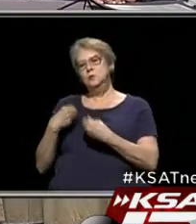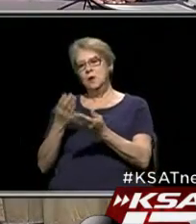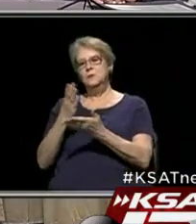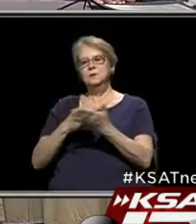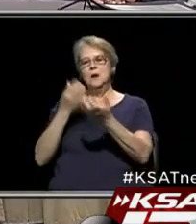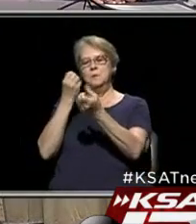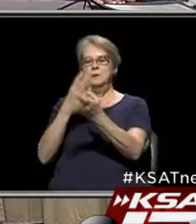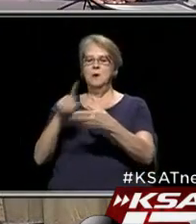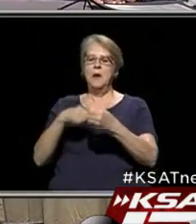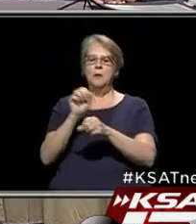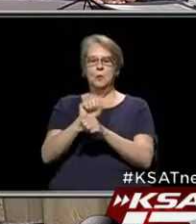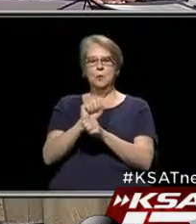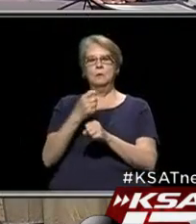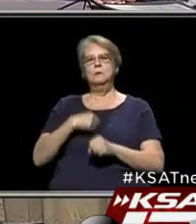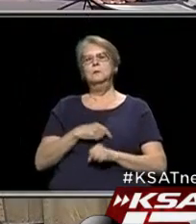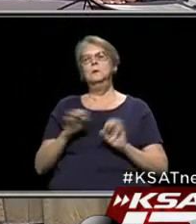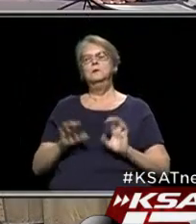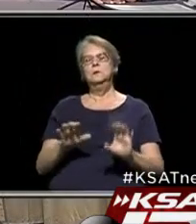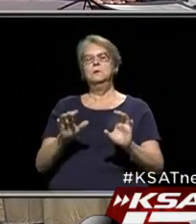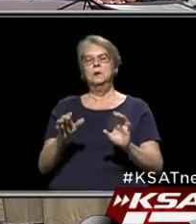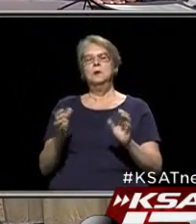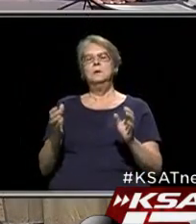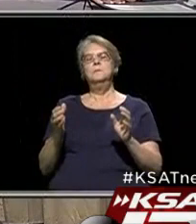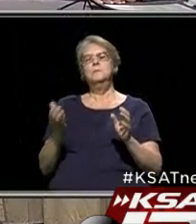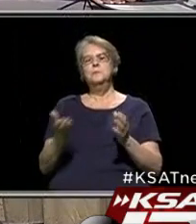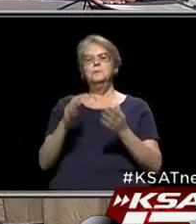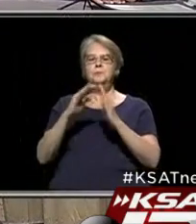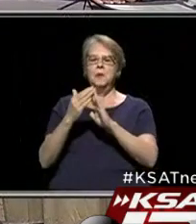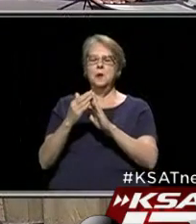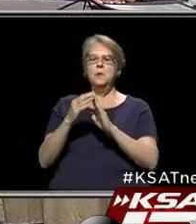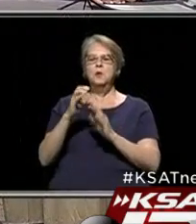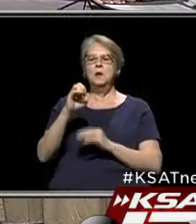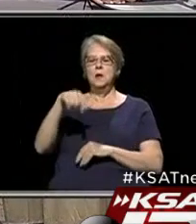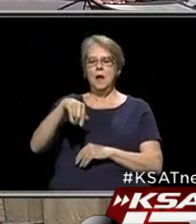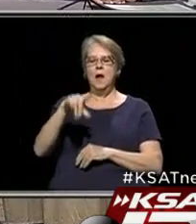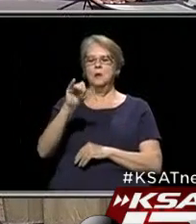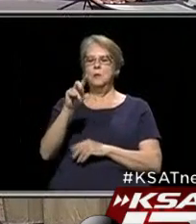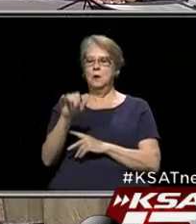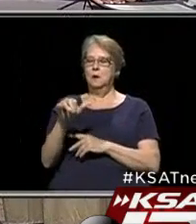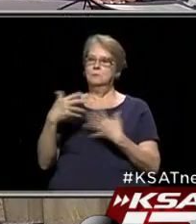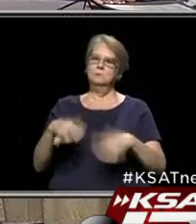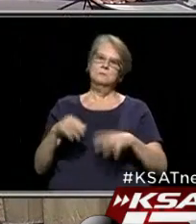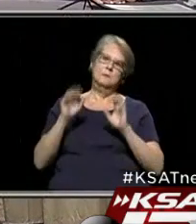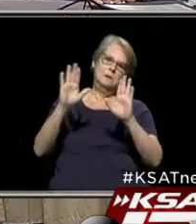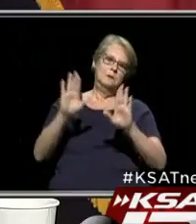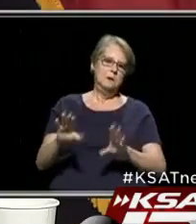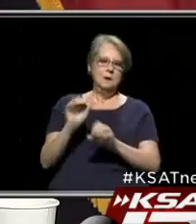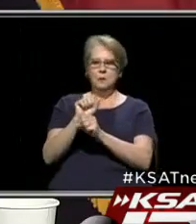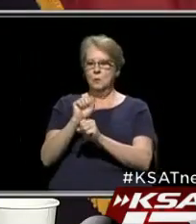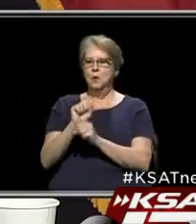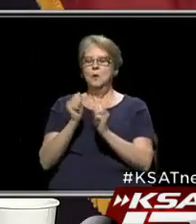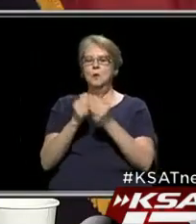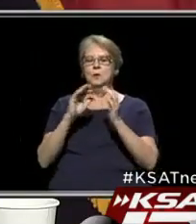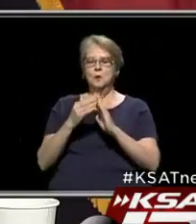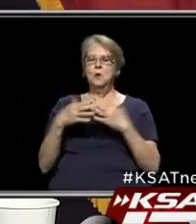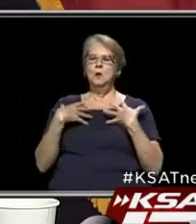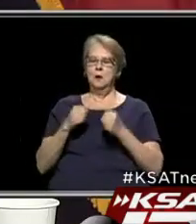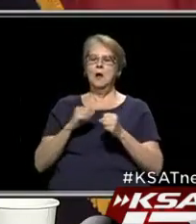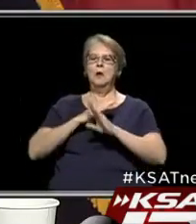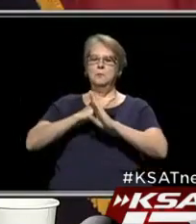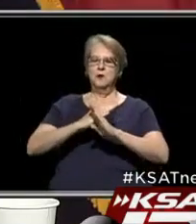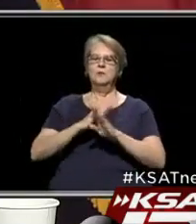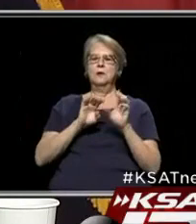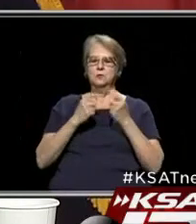on the work that we're doing in community equity. Incredible work going on with our community health and prevention teams